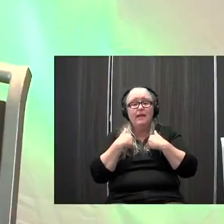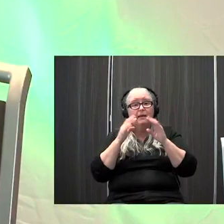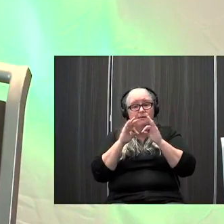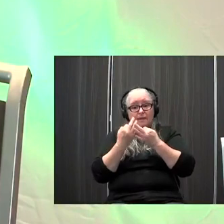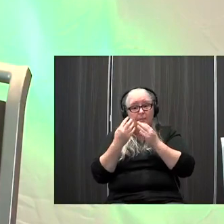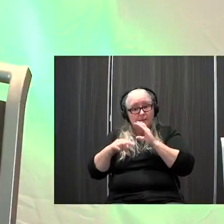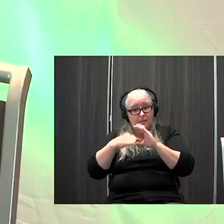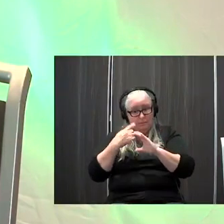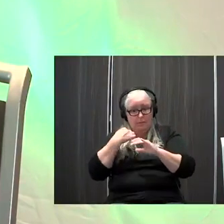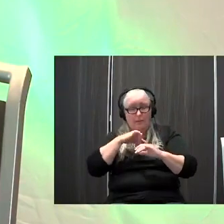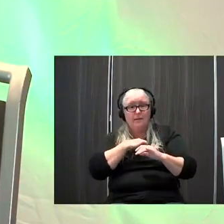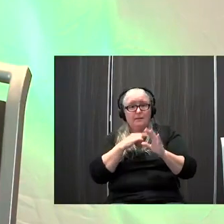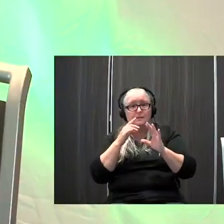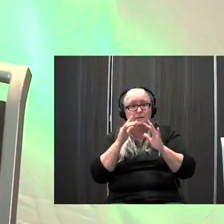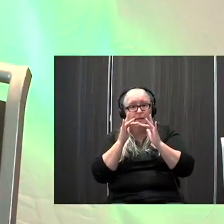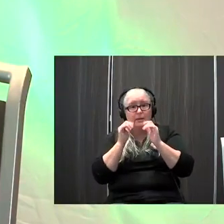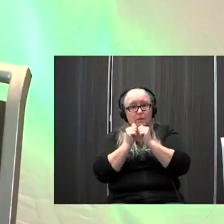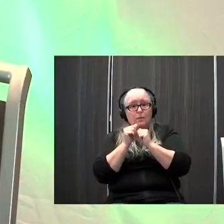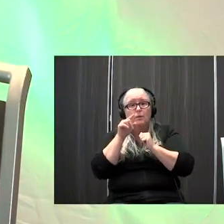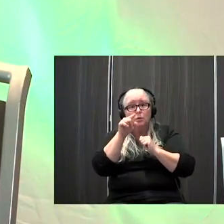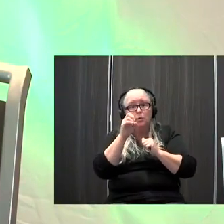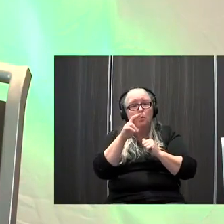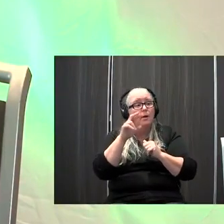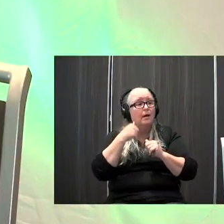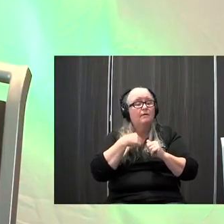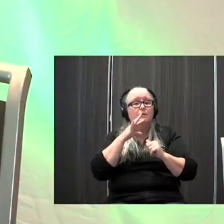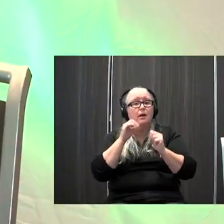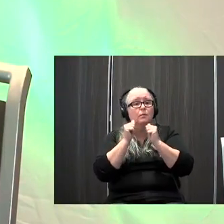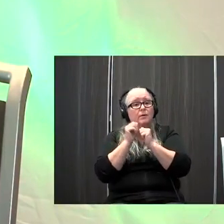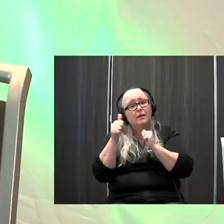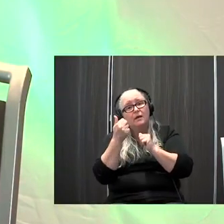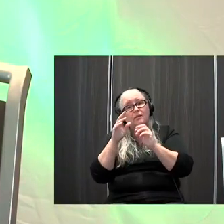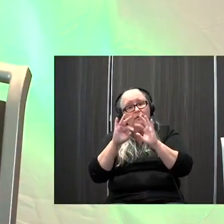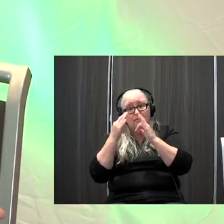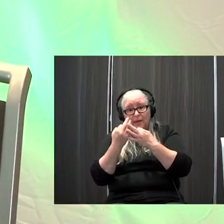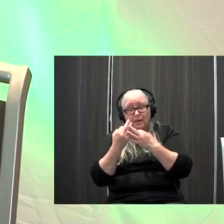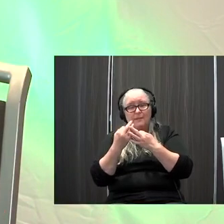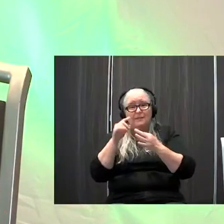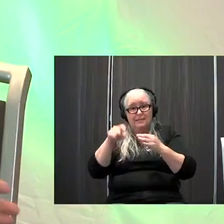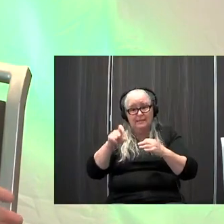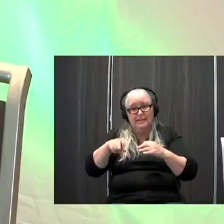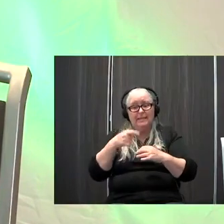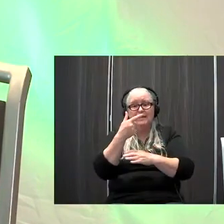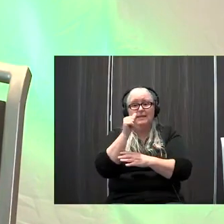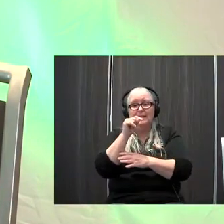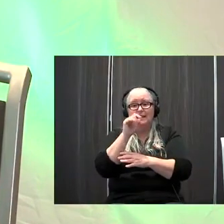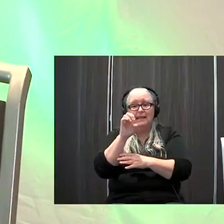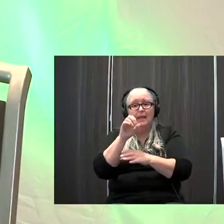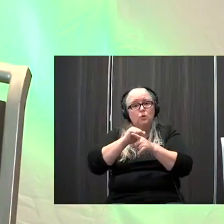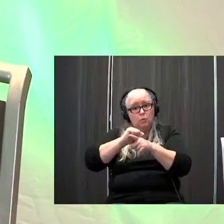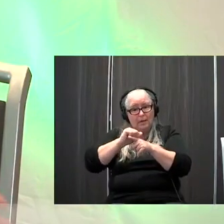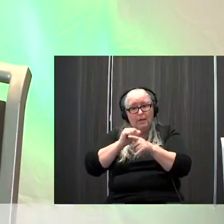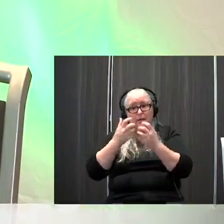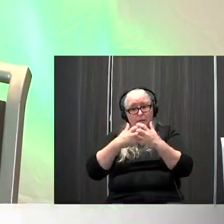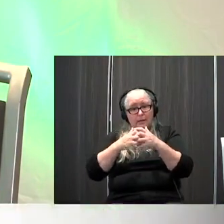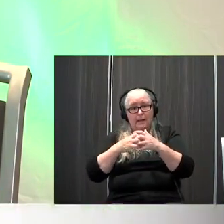connected from you or from another especially I've talked to a couple of families in charge who really needed a gait trainer and they lived rurally and had no idea so I was able to